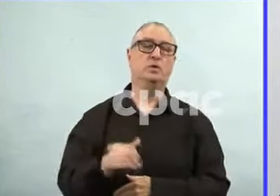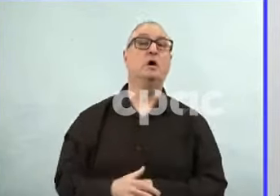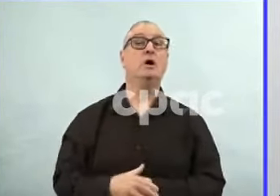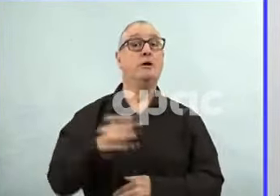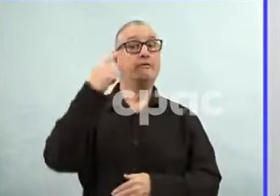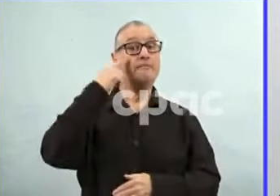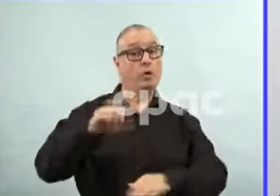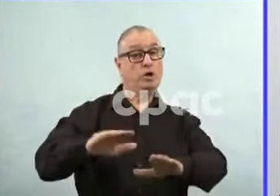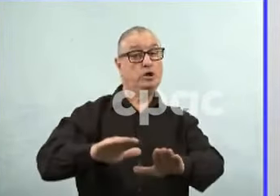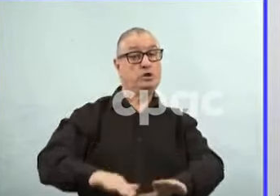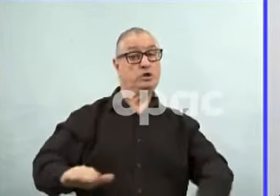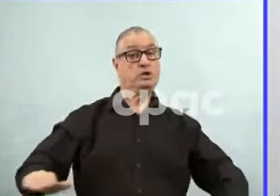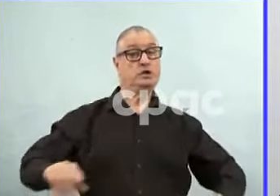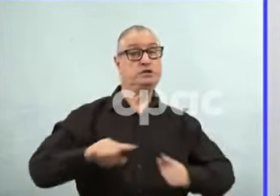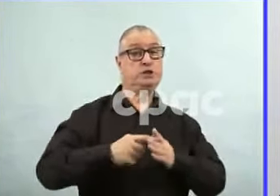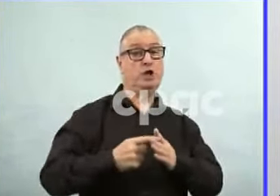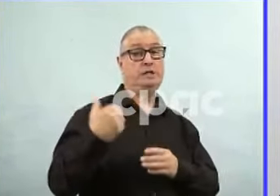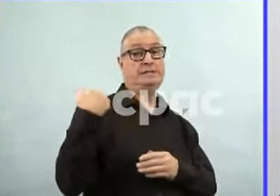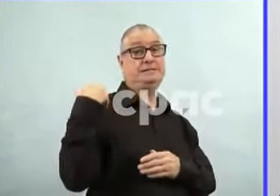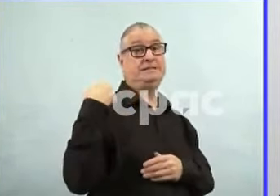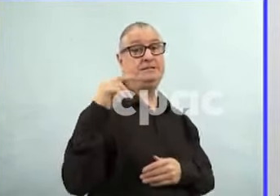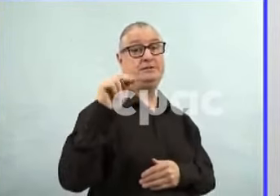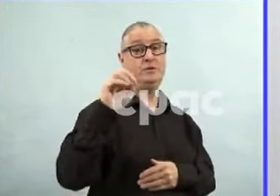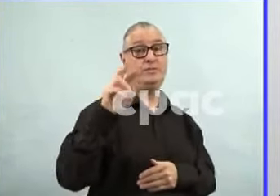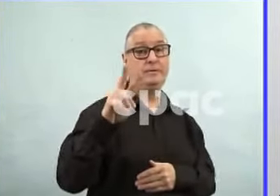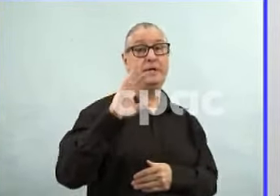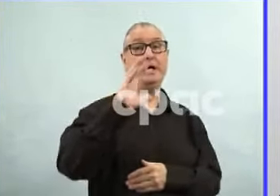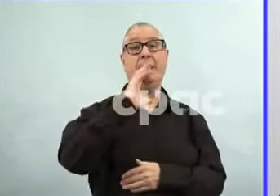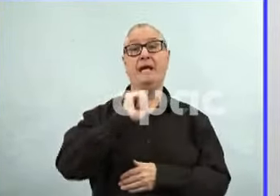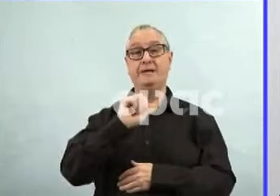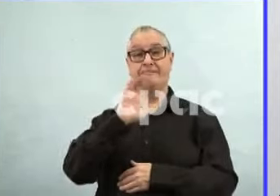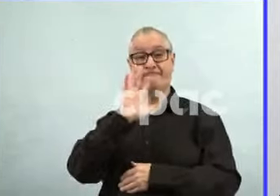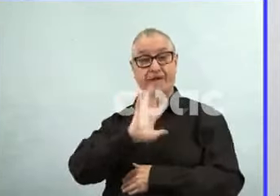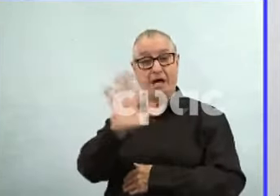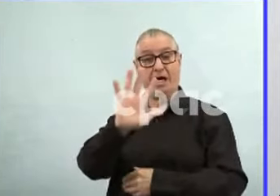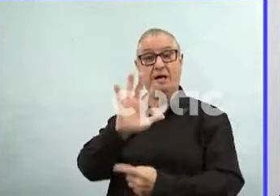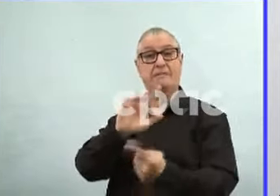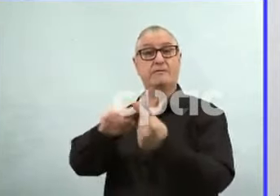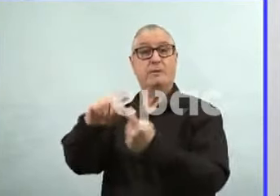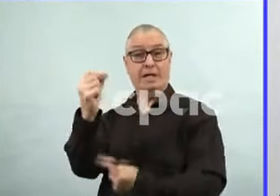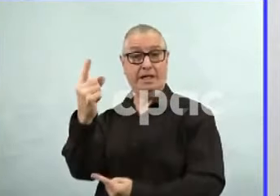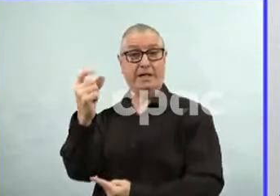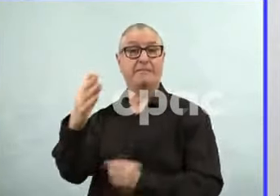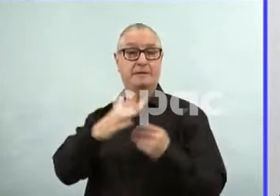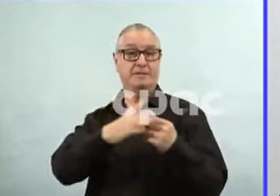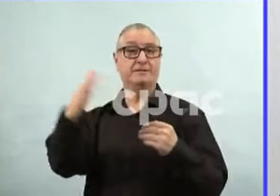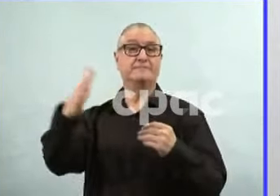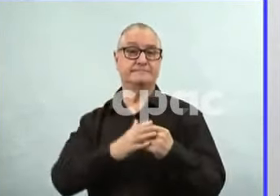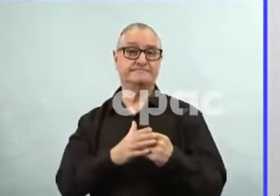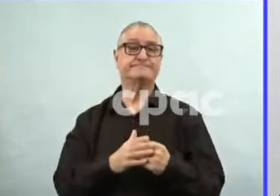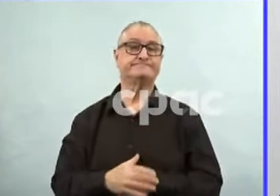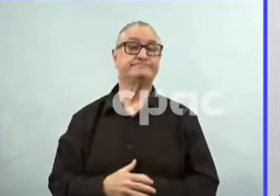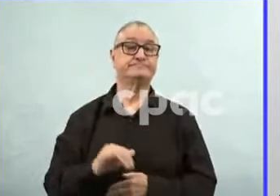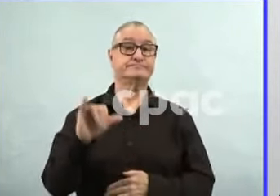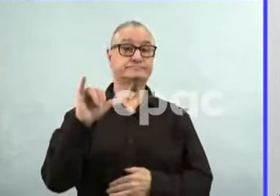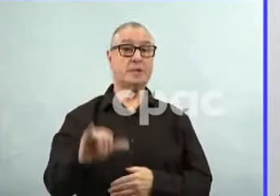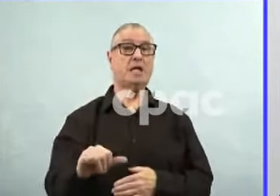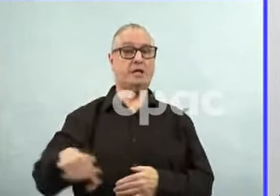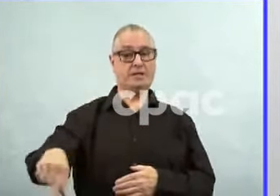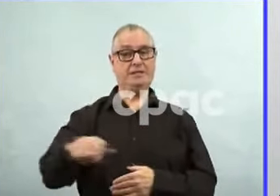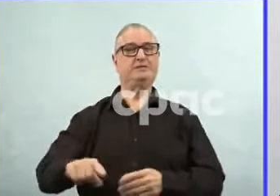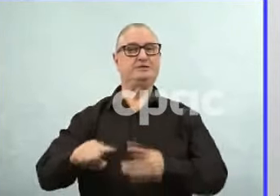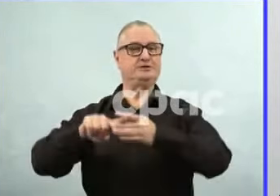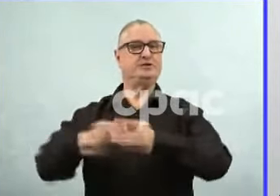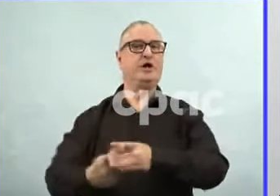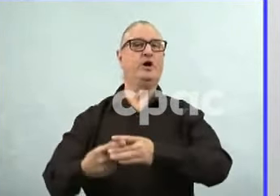to 11. So that age group is also still increasing their first doses as they've only had a couple